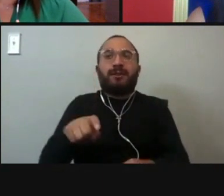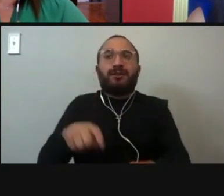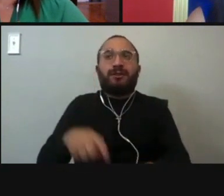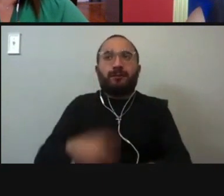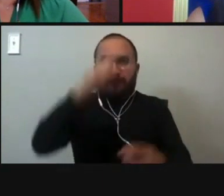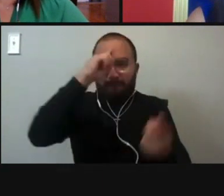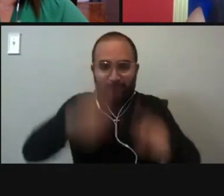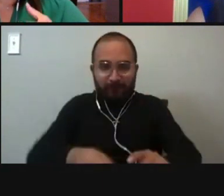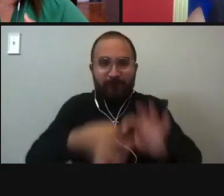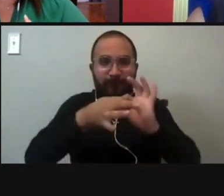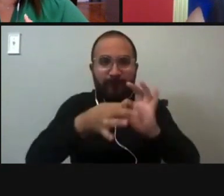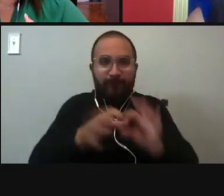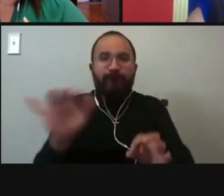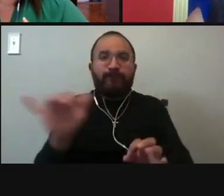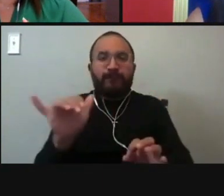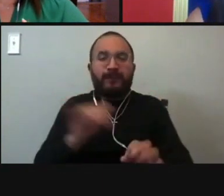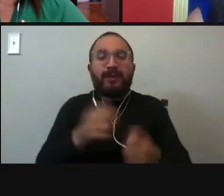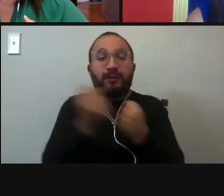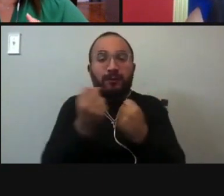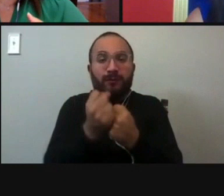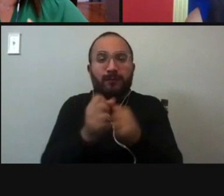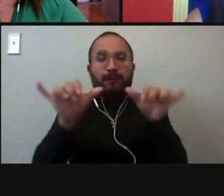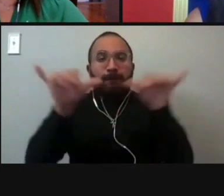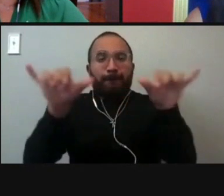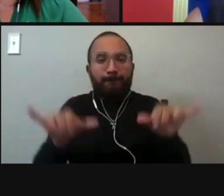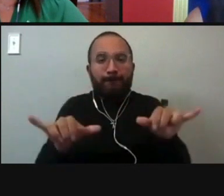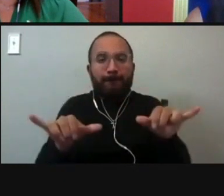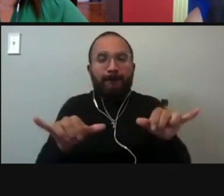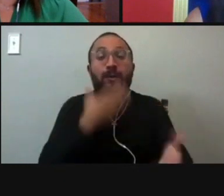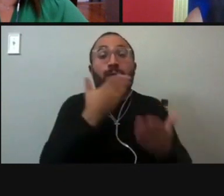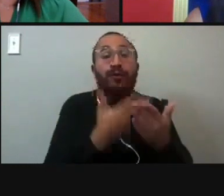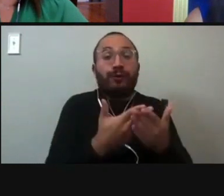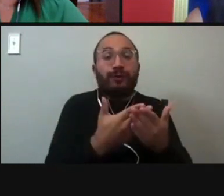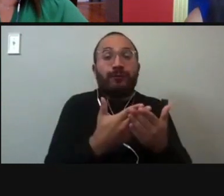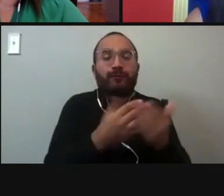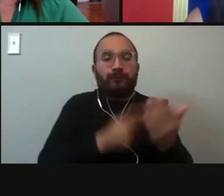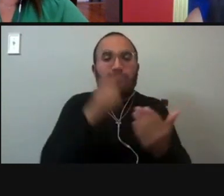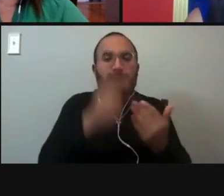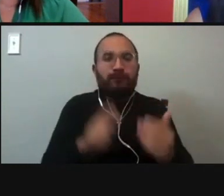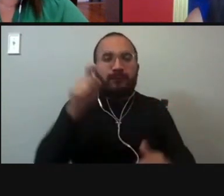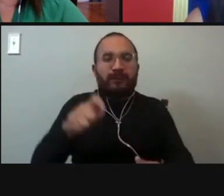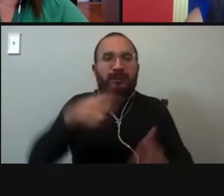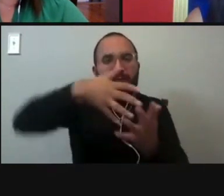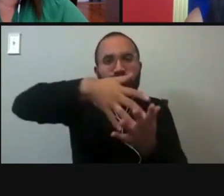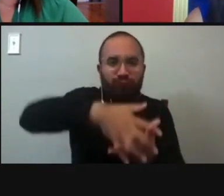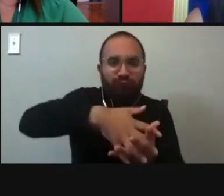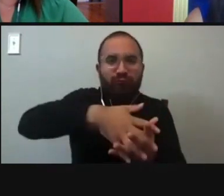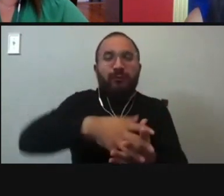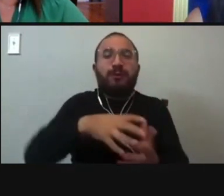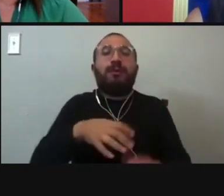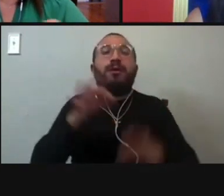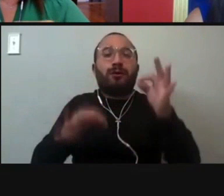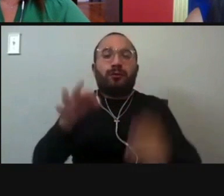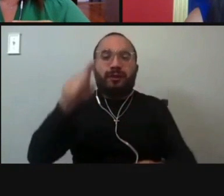commissioner's court's role, I think is a support system. And so if there are good programs that need to be implemented, commissioner's court needs to fund those.